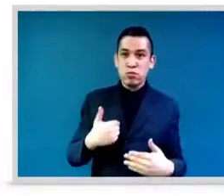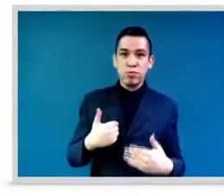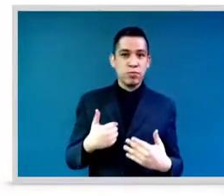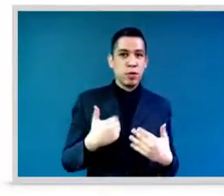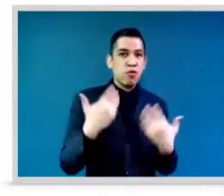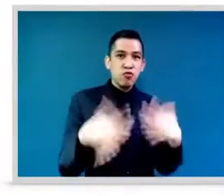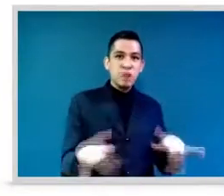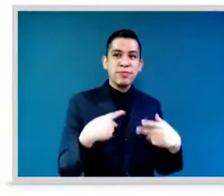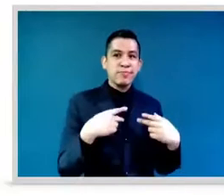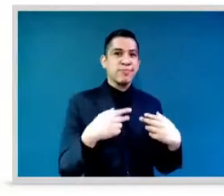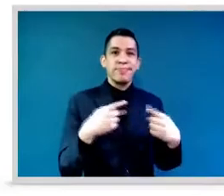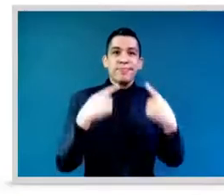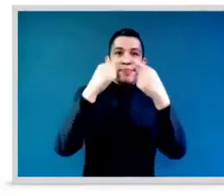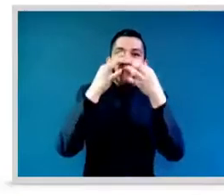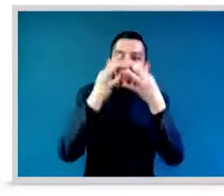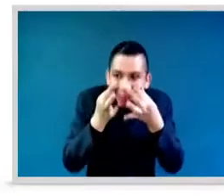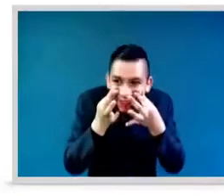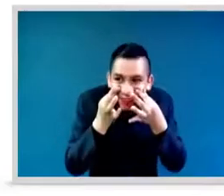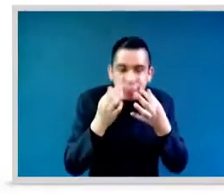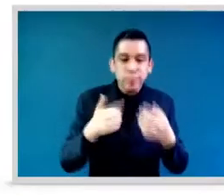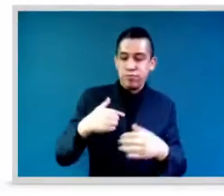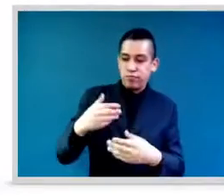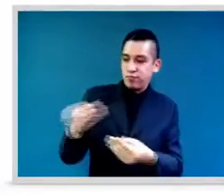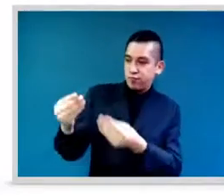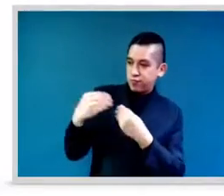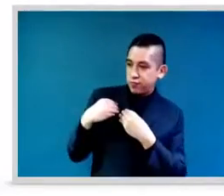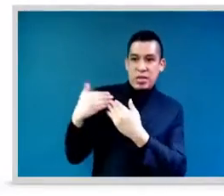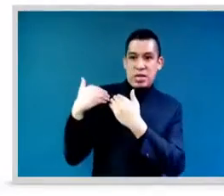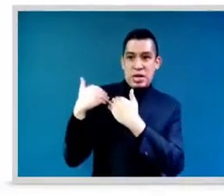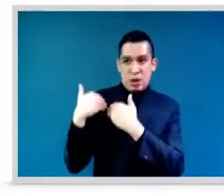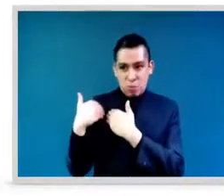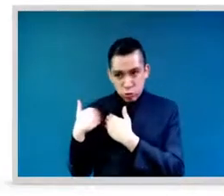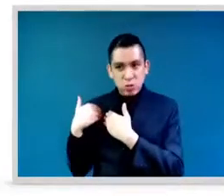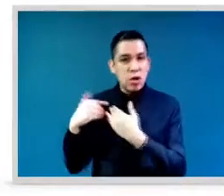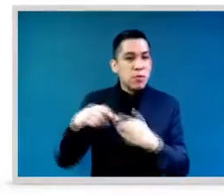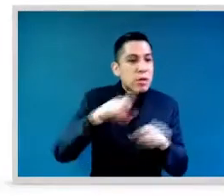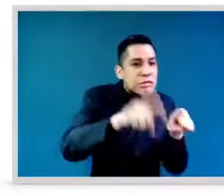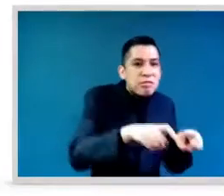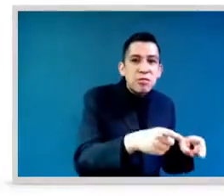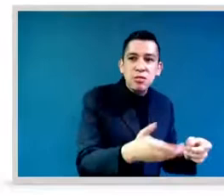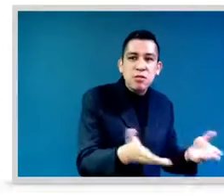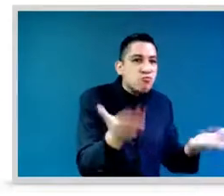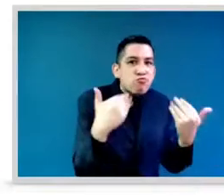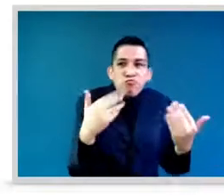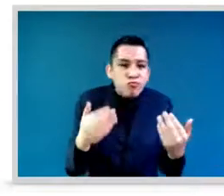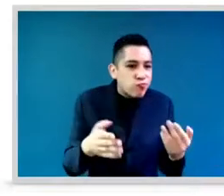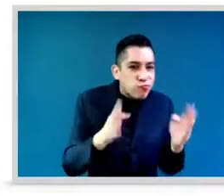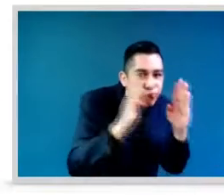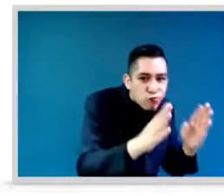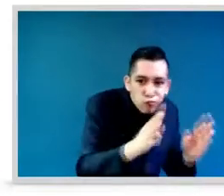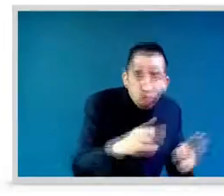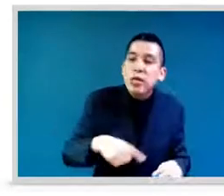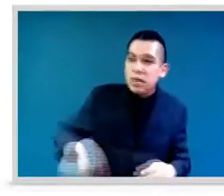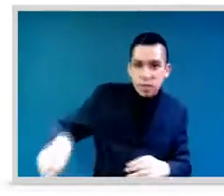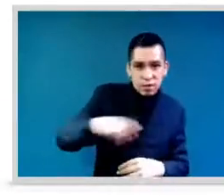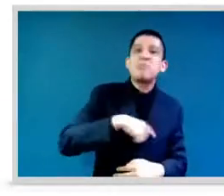saying really being taken into account? And that's what I think we should now work towards is recognizing that women are